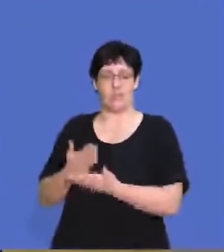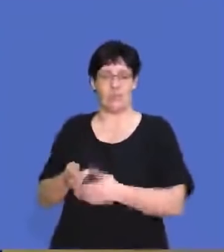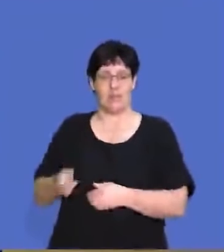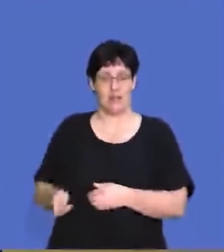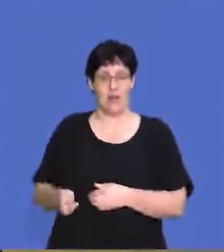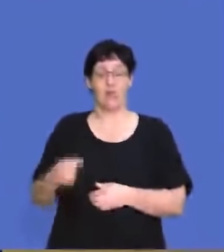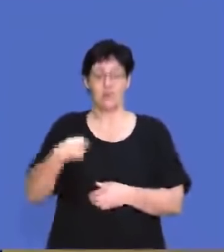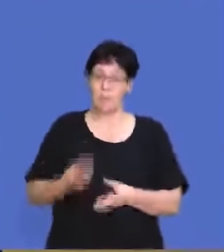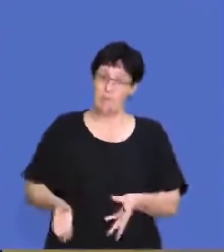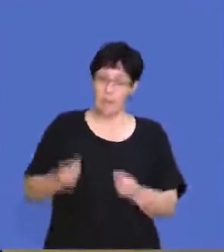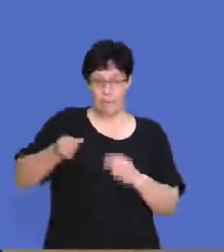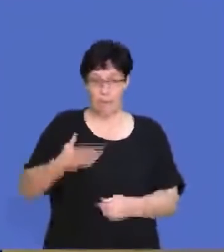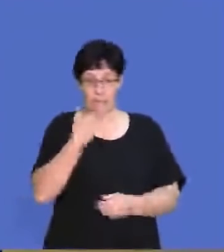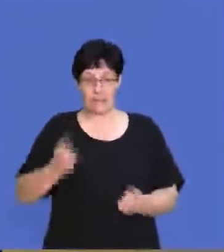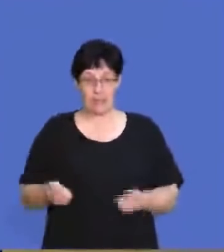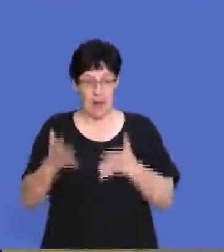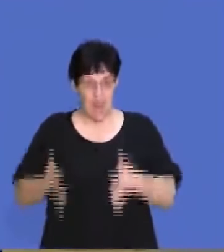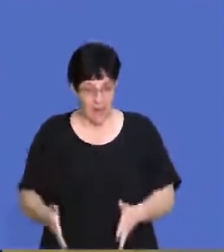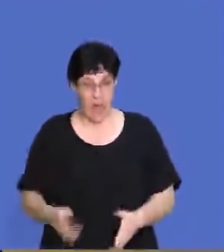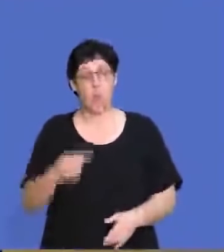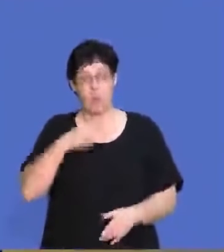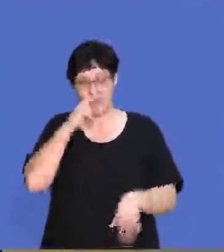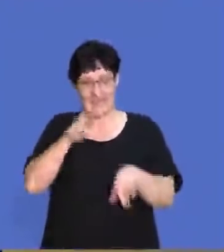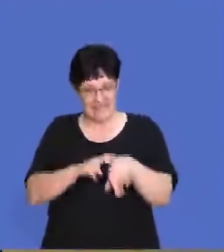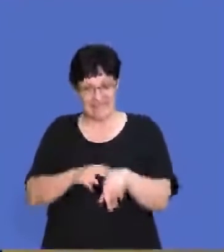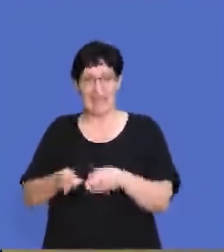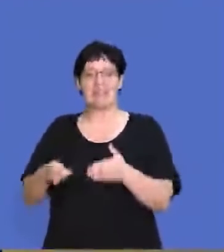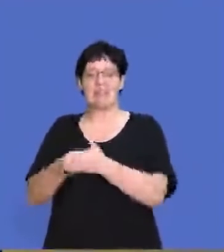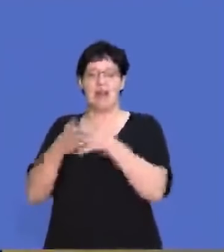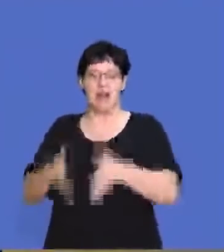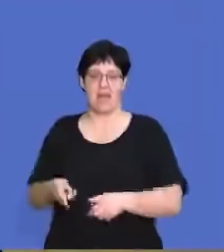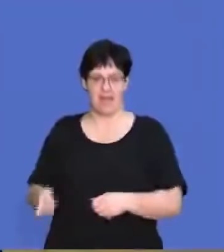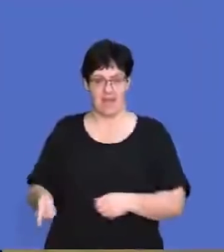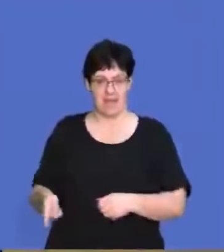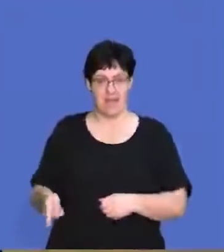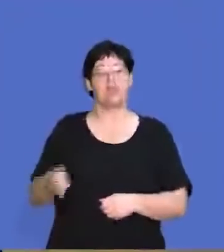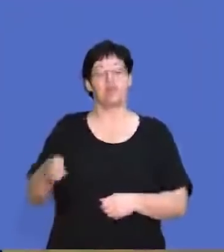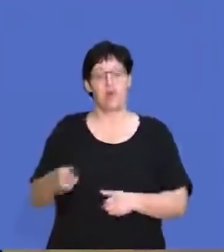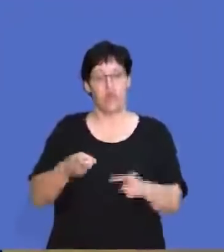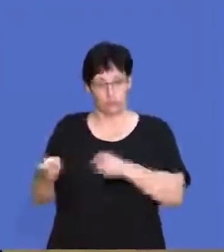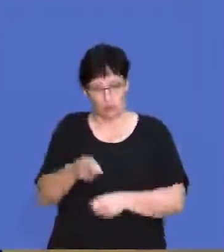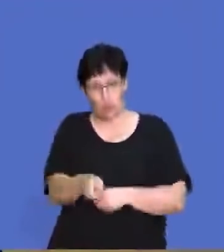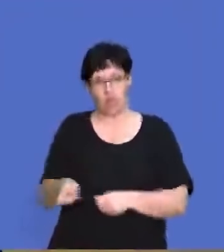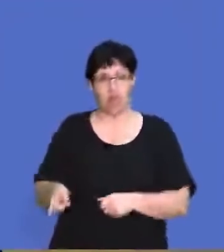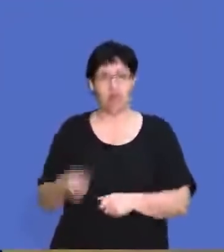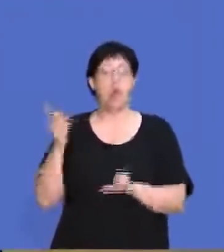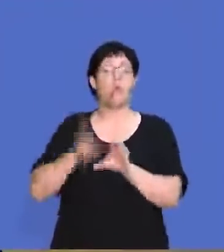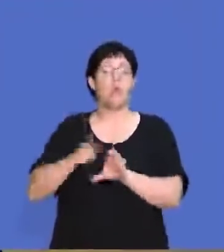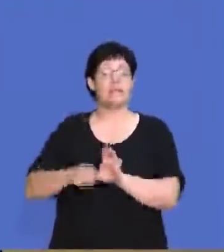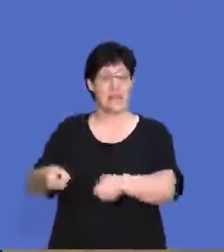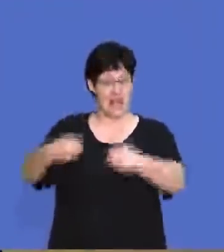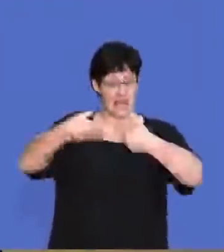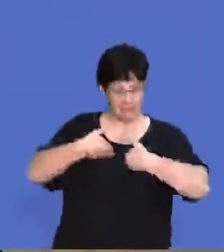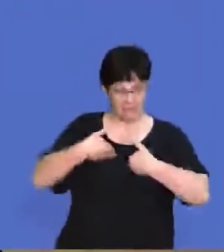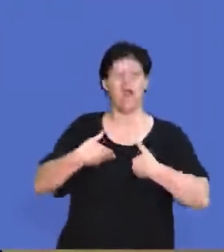So in order for us to do that, we need to go and buy our suppliers so we can control our suppliers and the quality